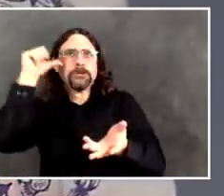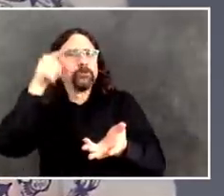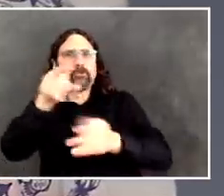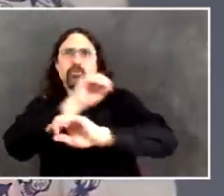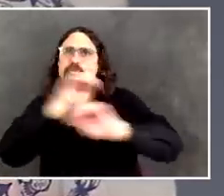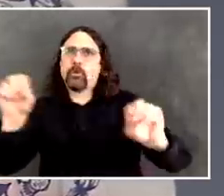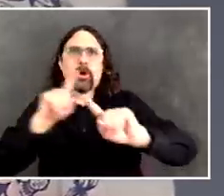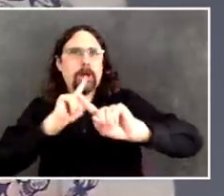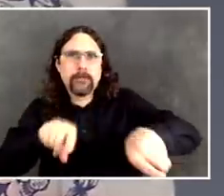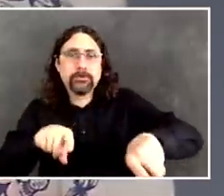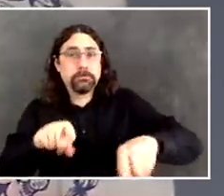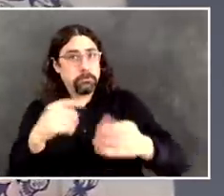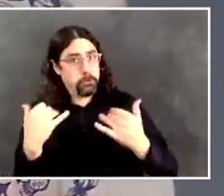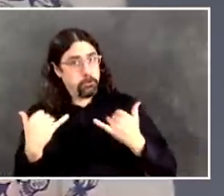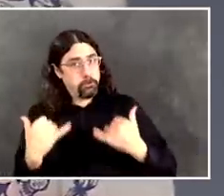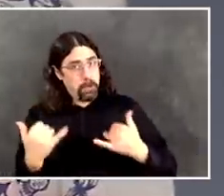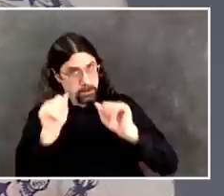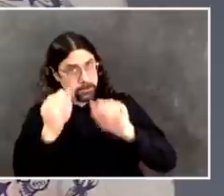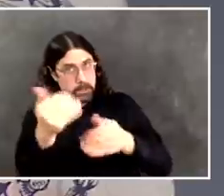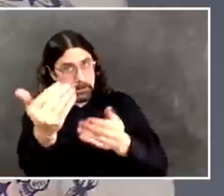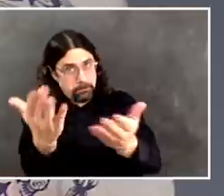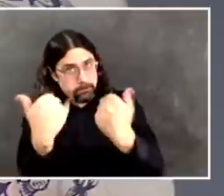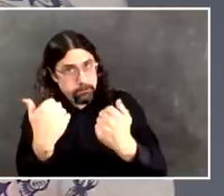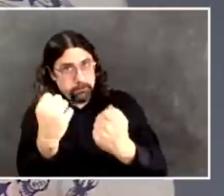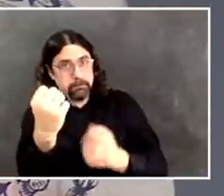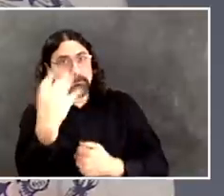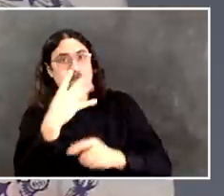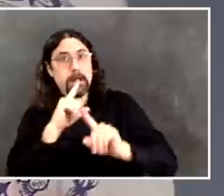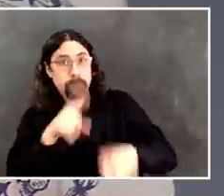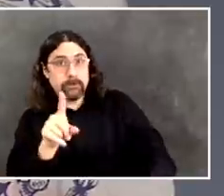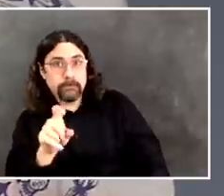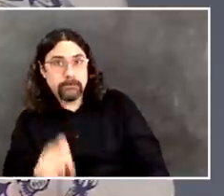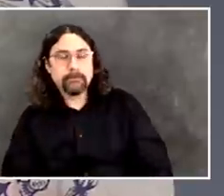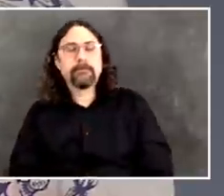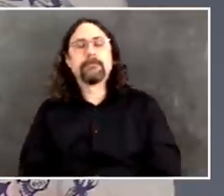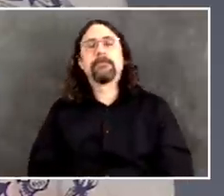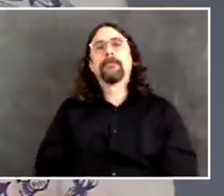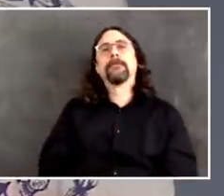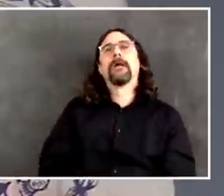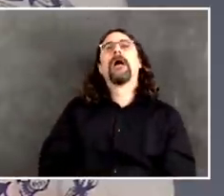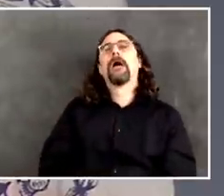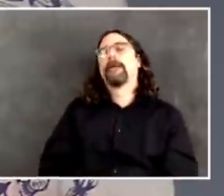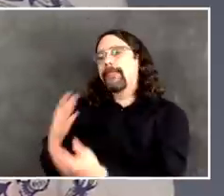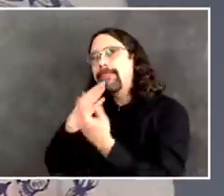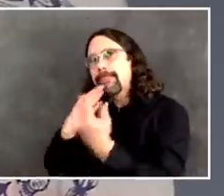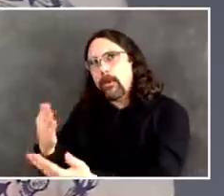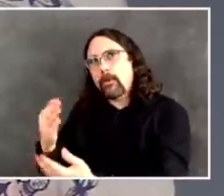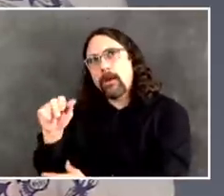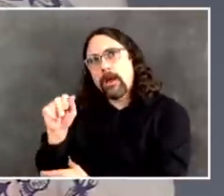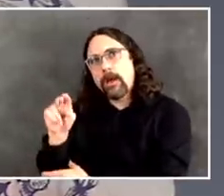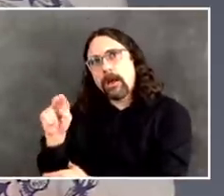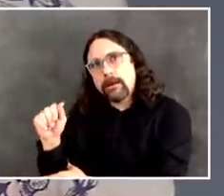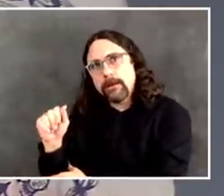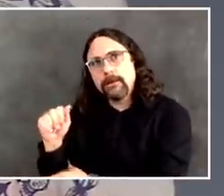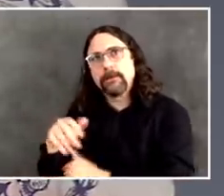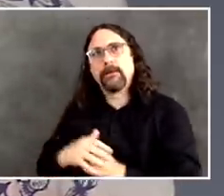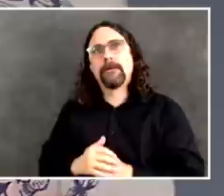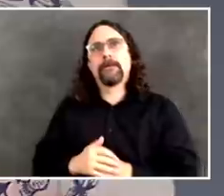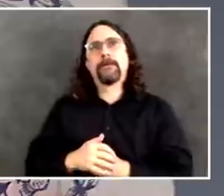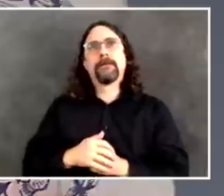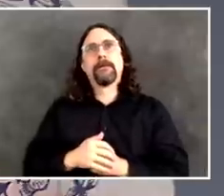thank you for asking that. I am always careful to make sure that we give accurate information because this